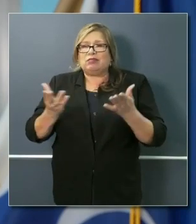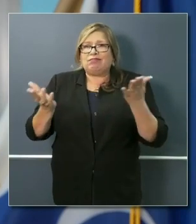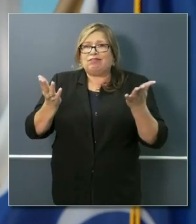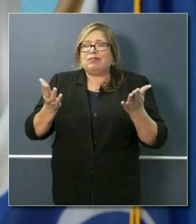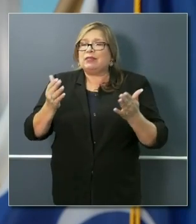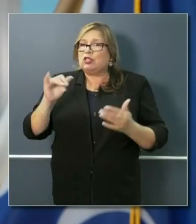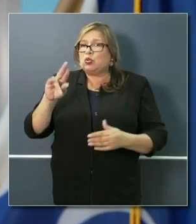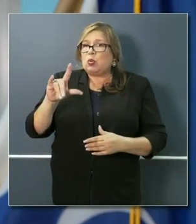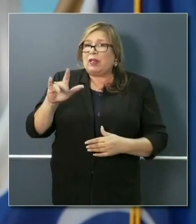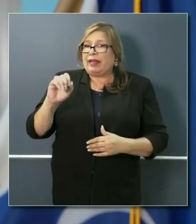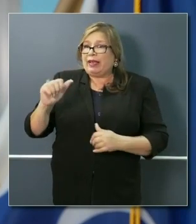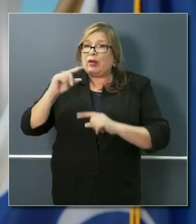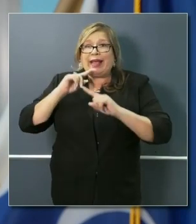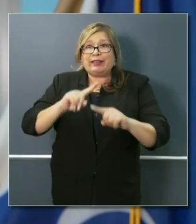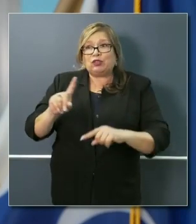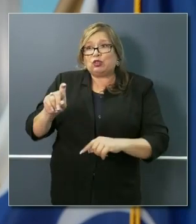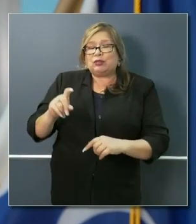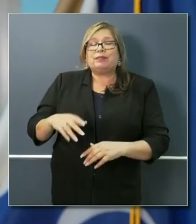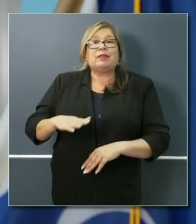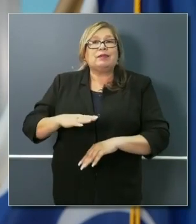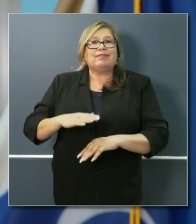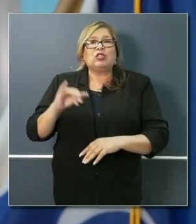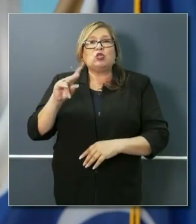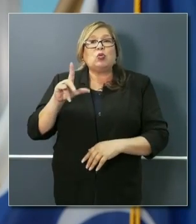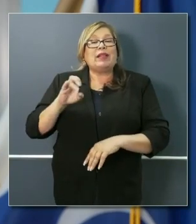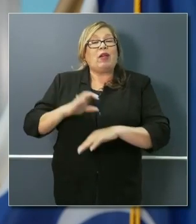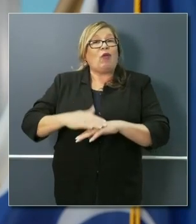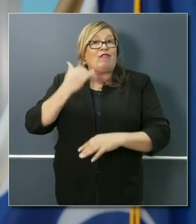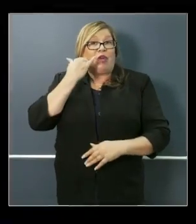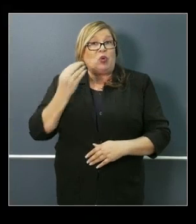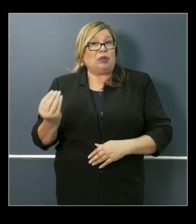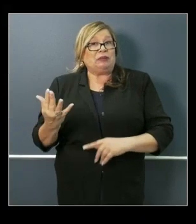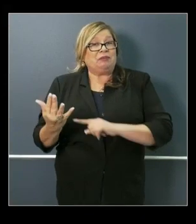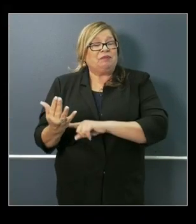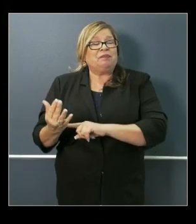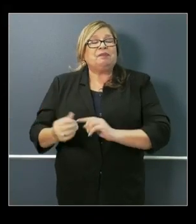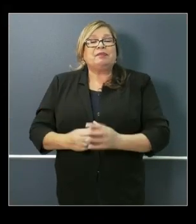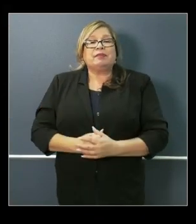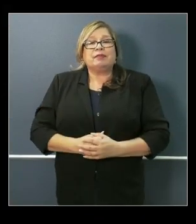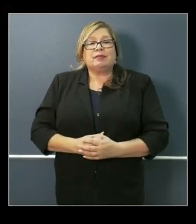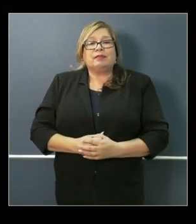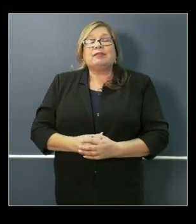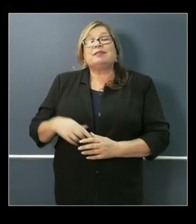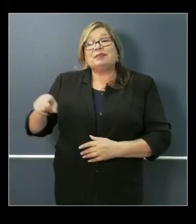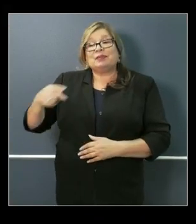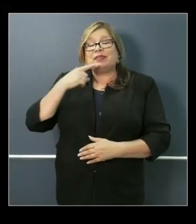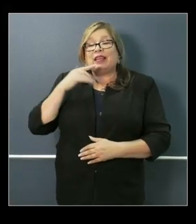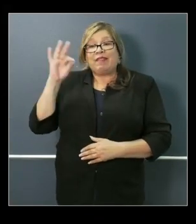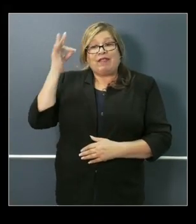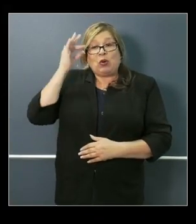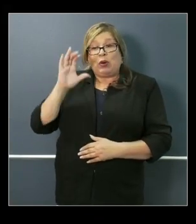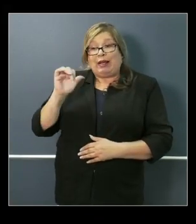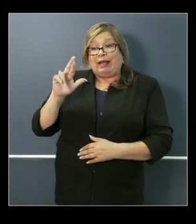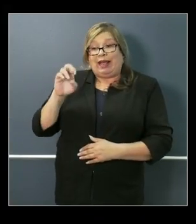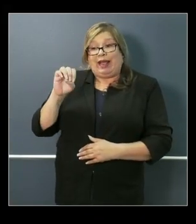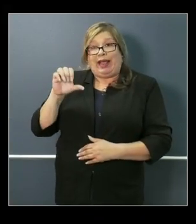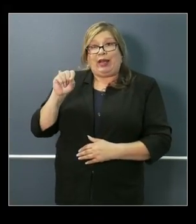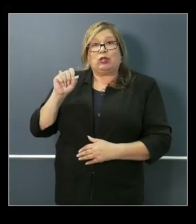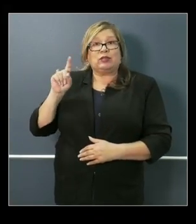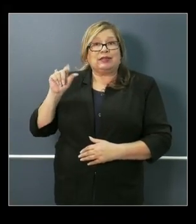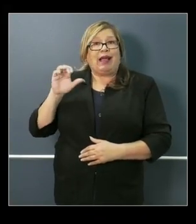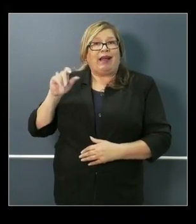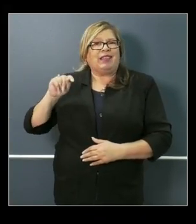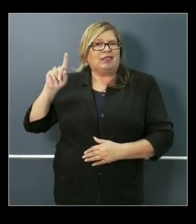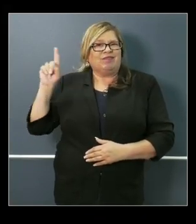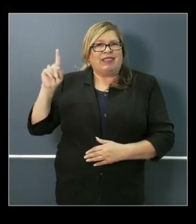with. Julie? Thank you, Governor. Of course. So the Federal CARES Act has a number of different components. And just to be really